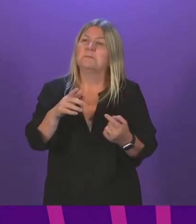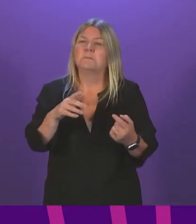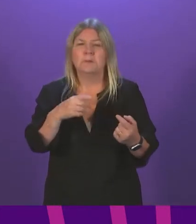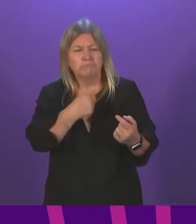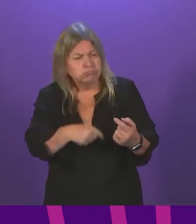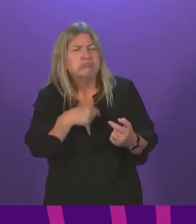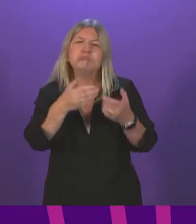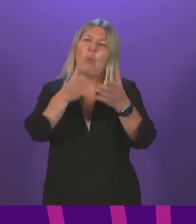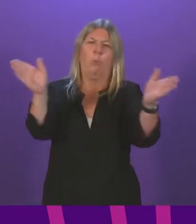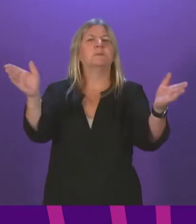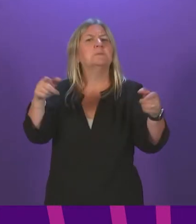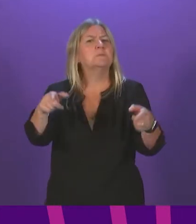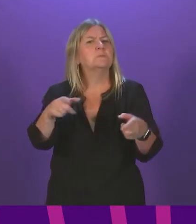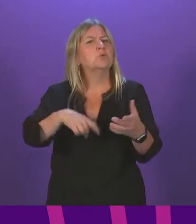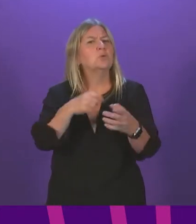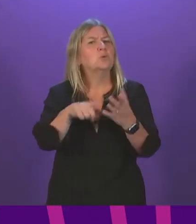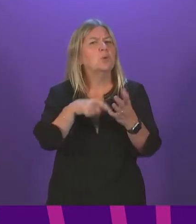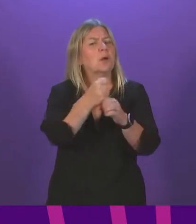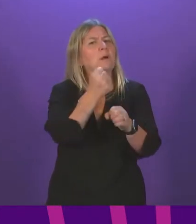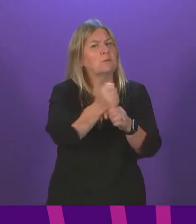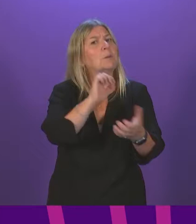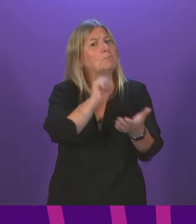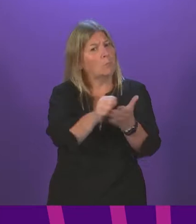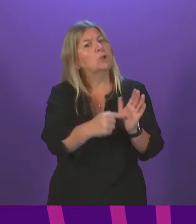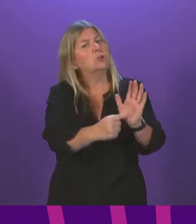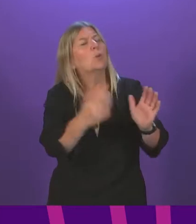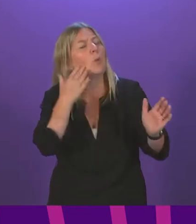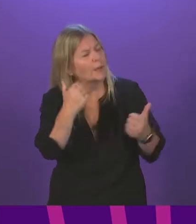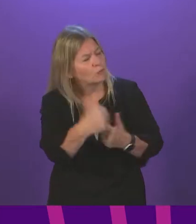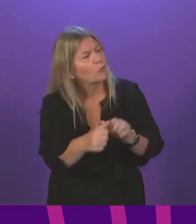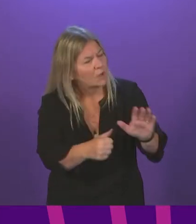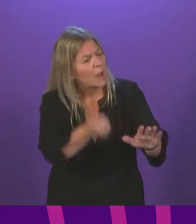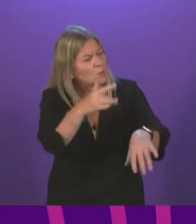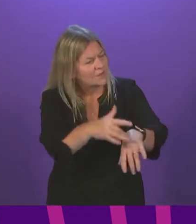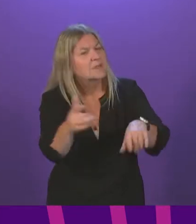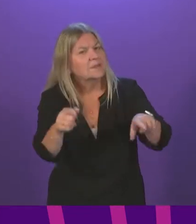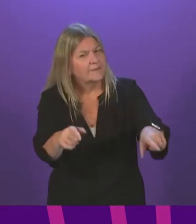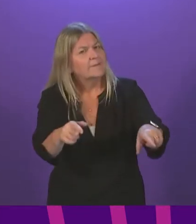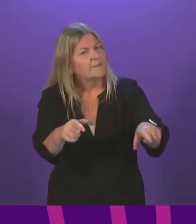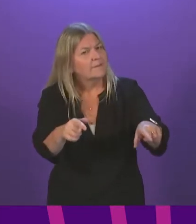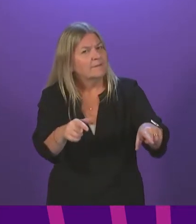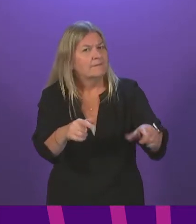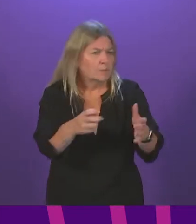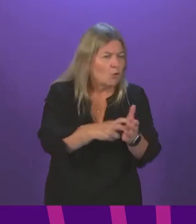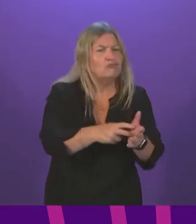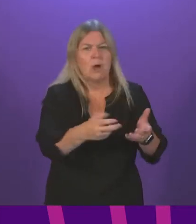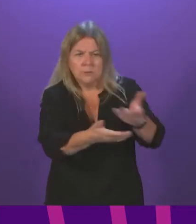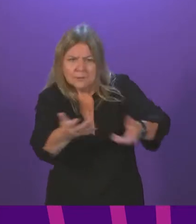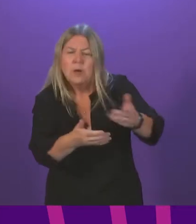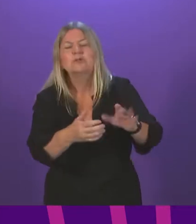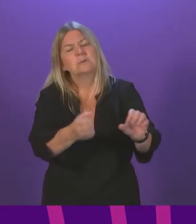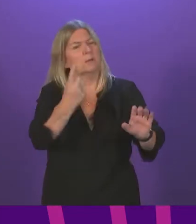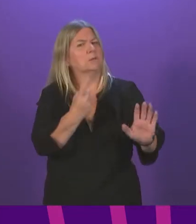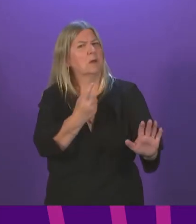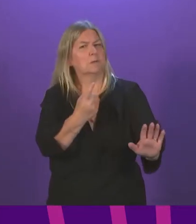and transparency that the UK Government published, absolutely inappropriate, I know there are sensitivities and commercial sensitivities around these matters, but